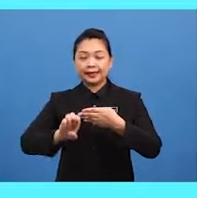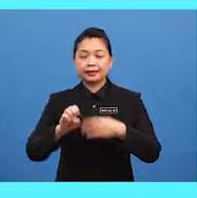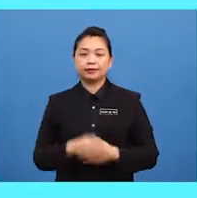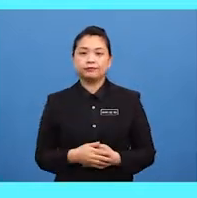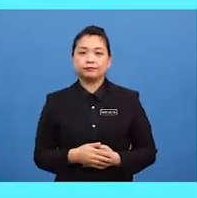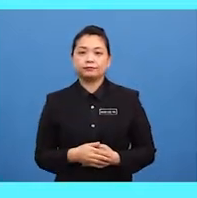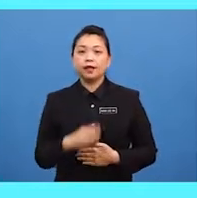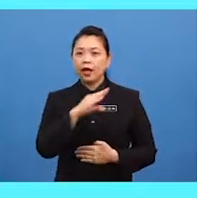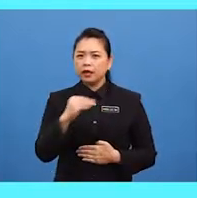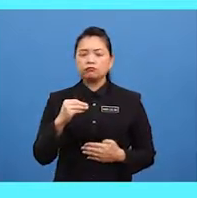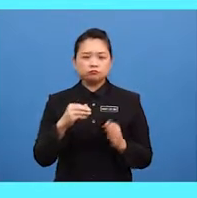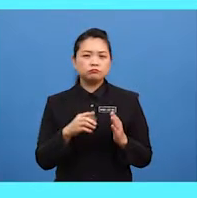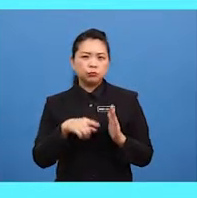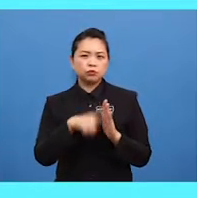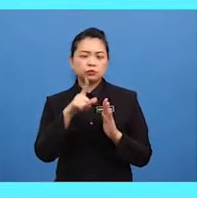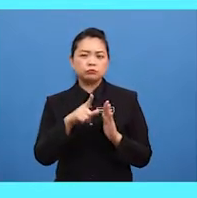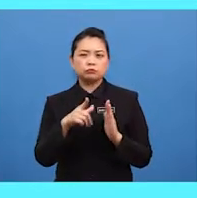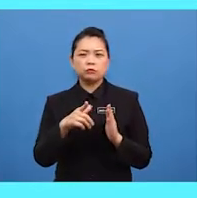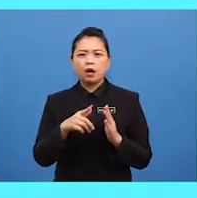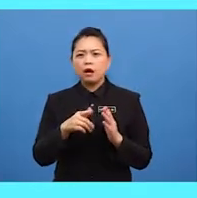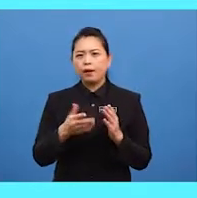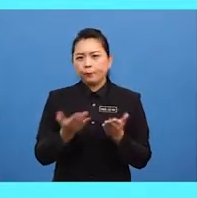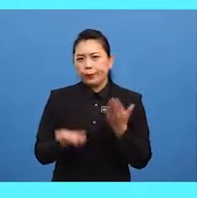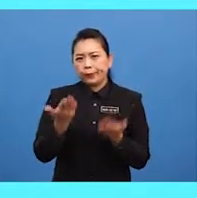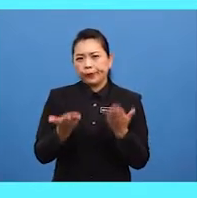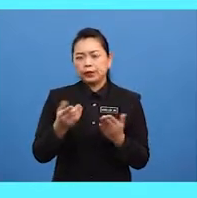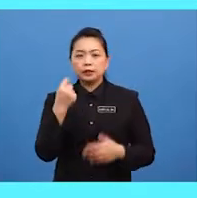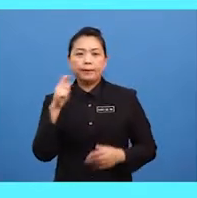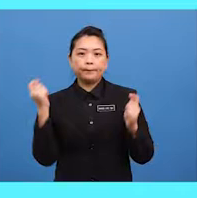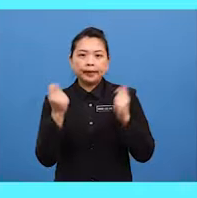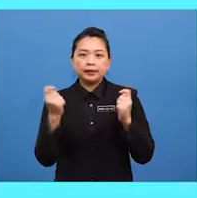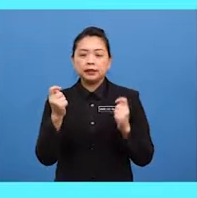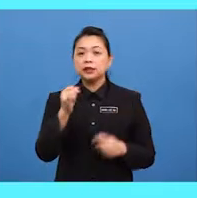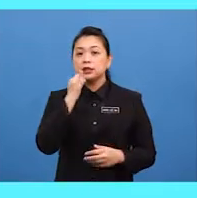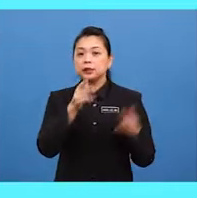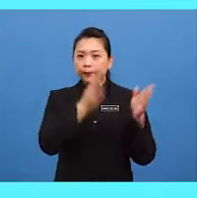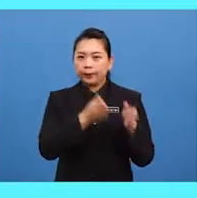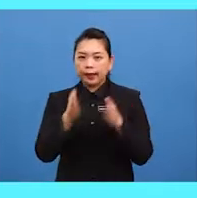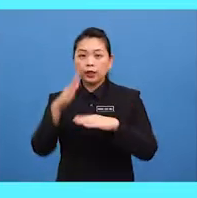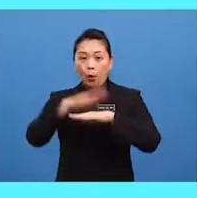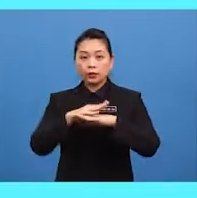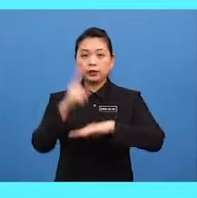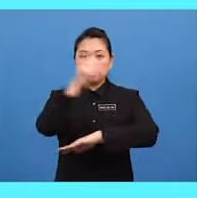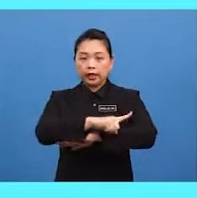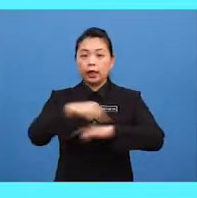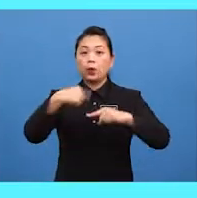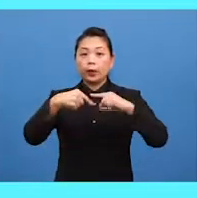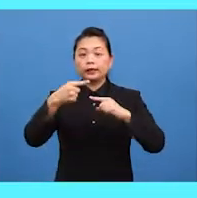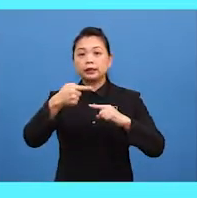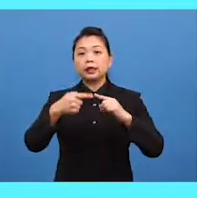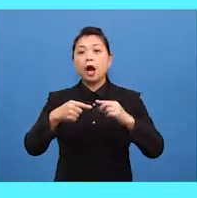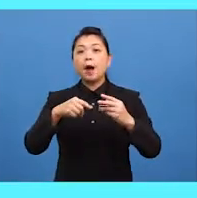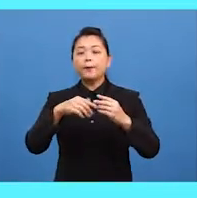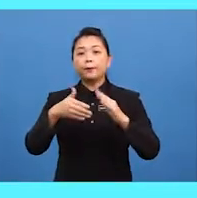and most probably the party is planned on the day where most guests